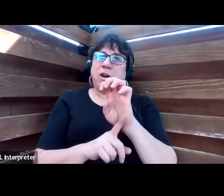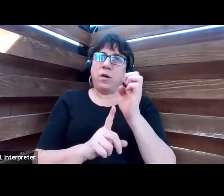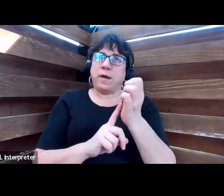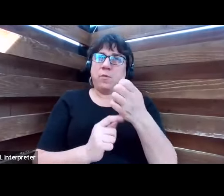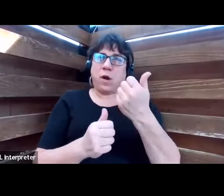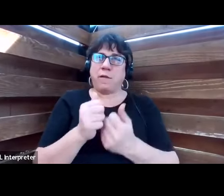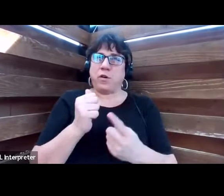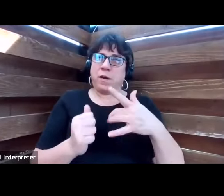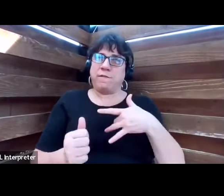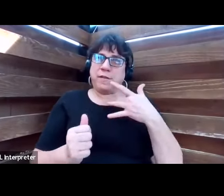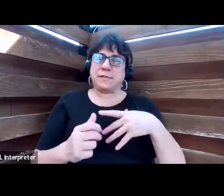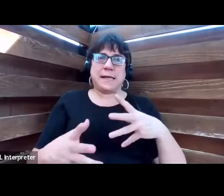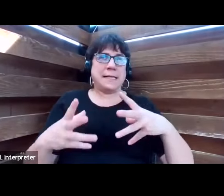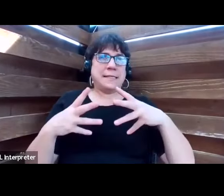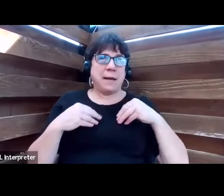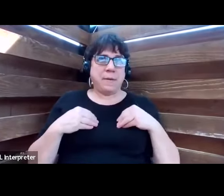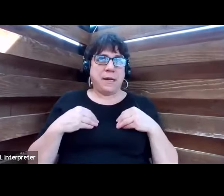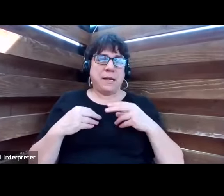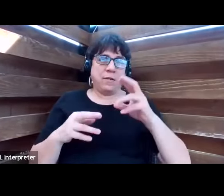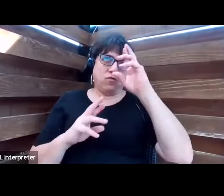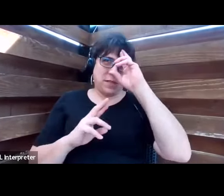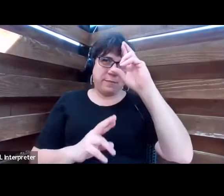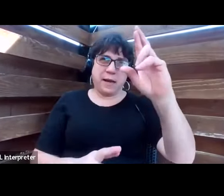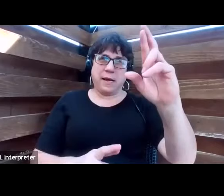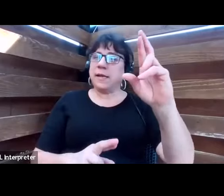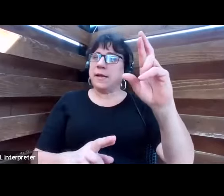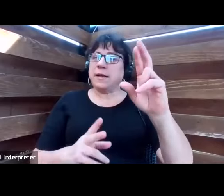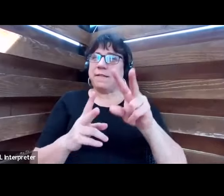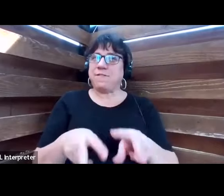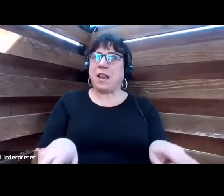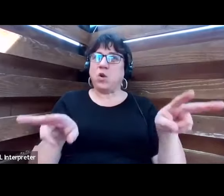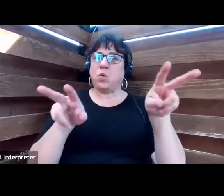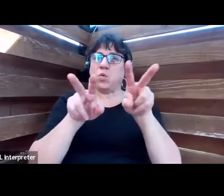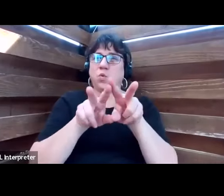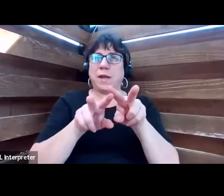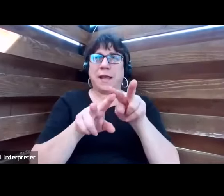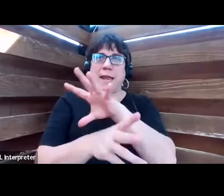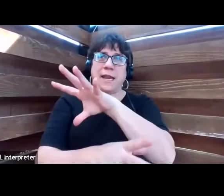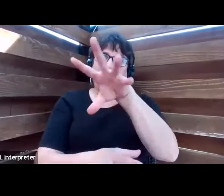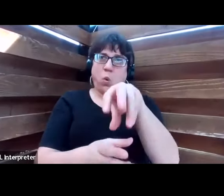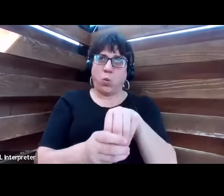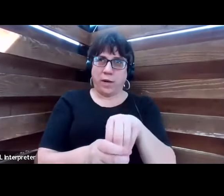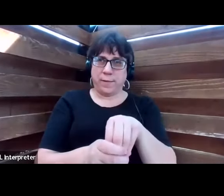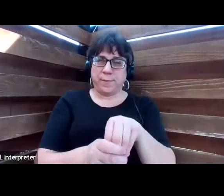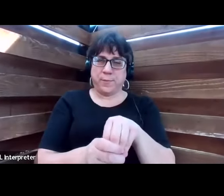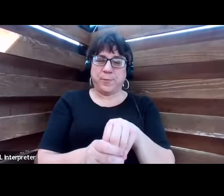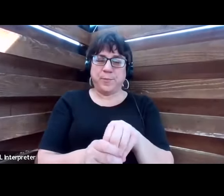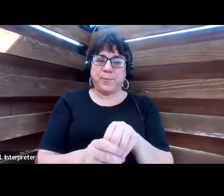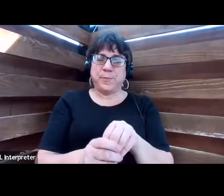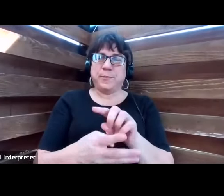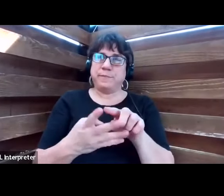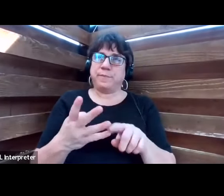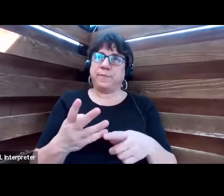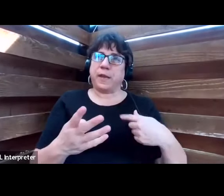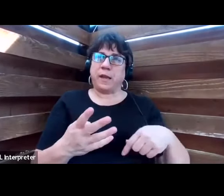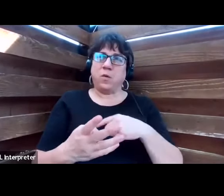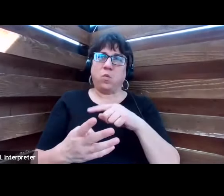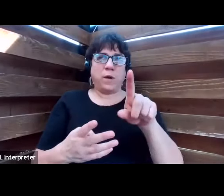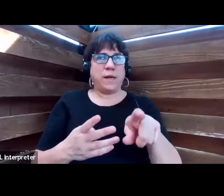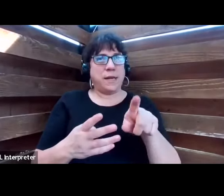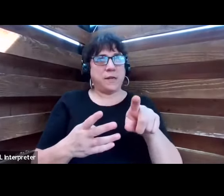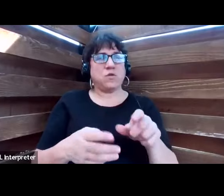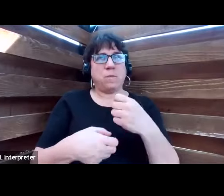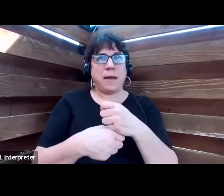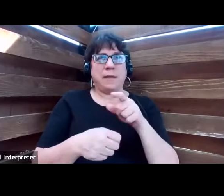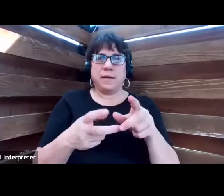feels accepted, respected, valued, and included. And we need to make this a